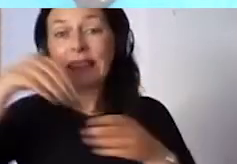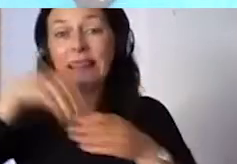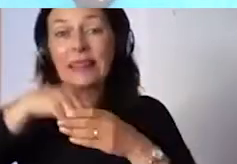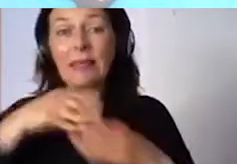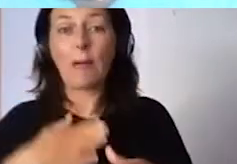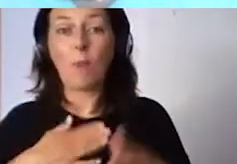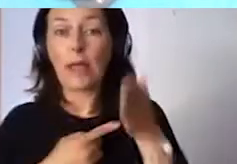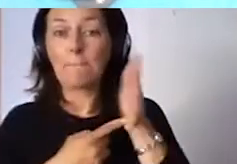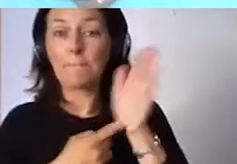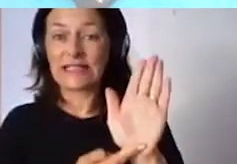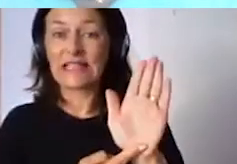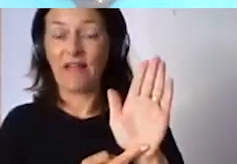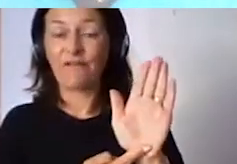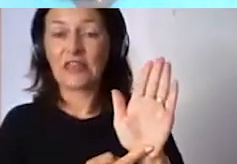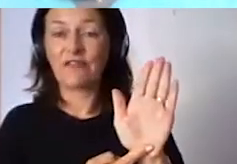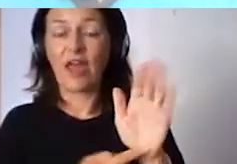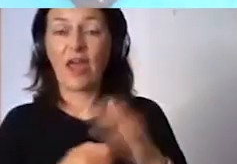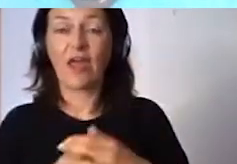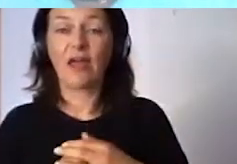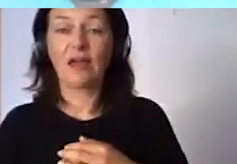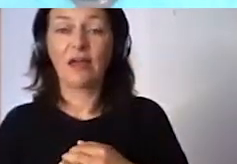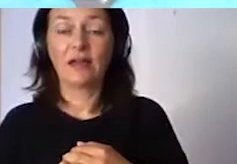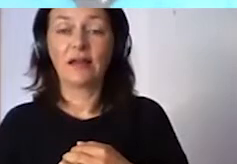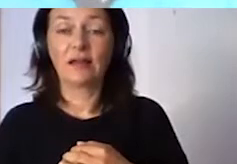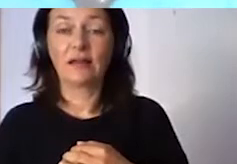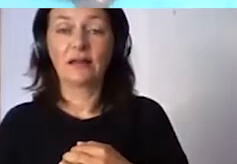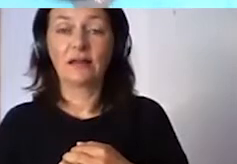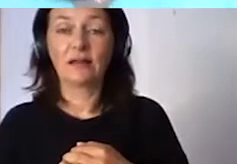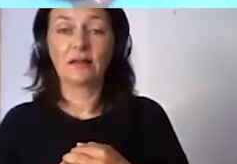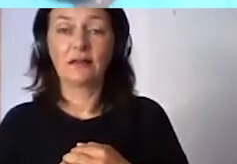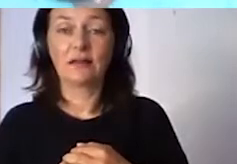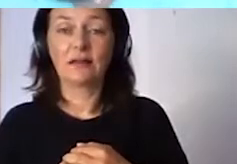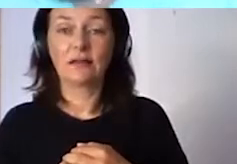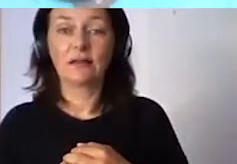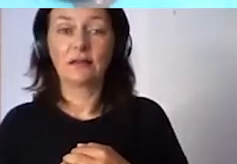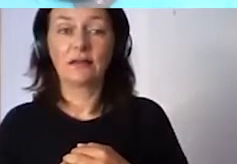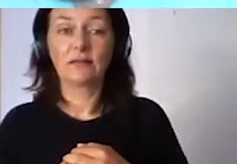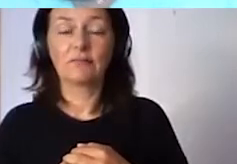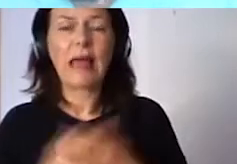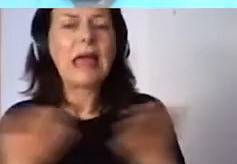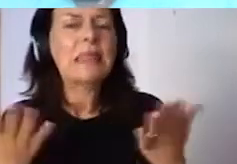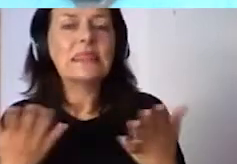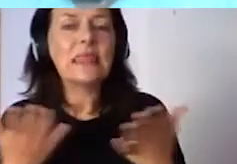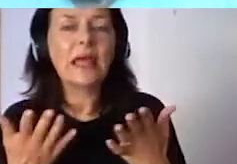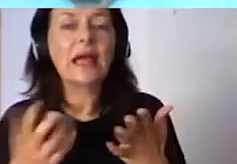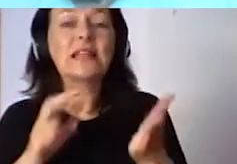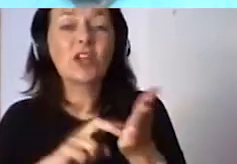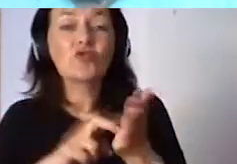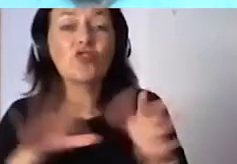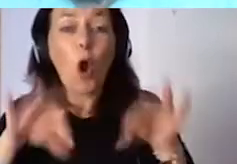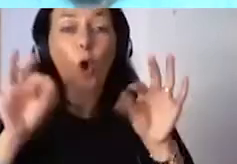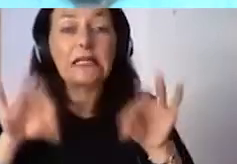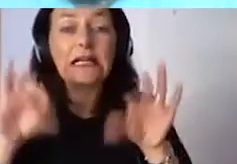territory that has not been really discovered yet, which is the